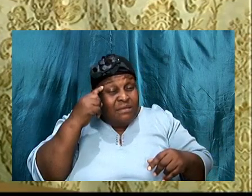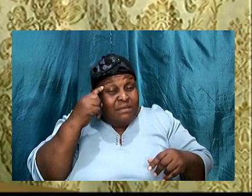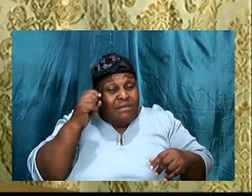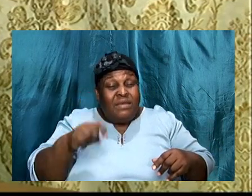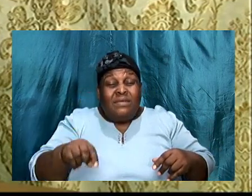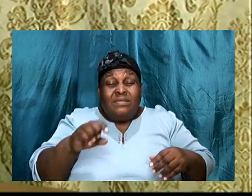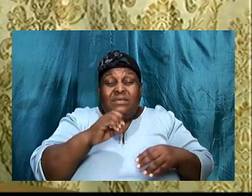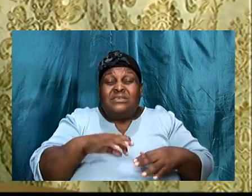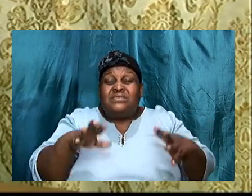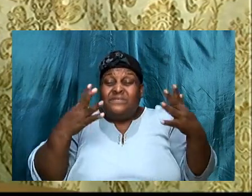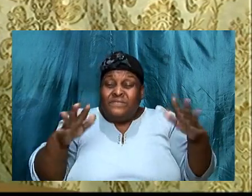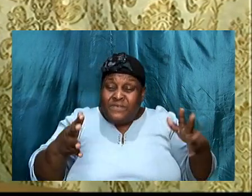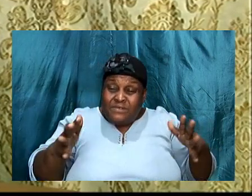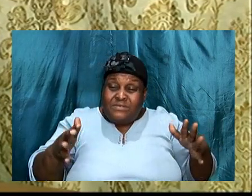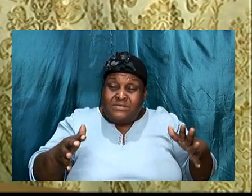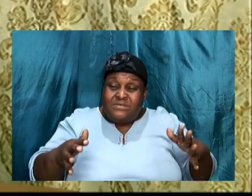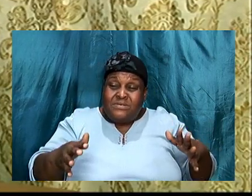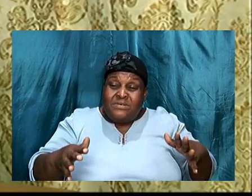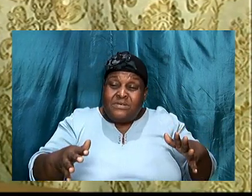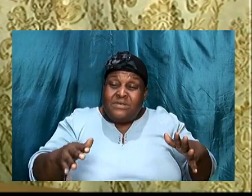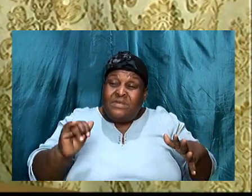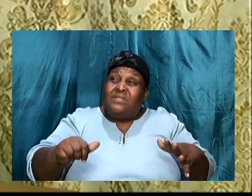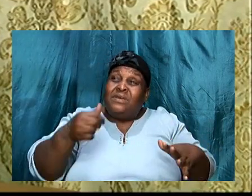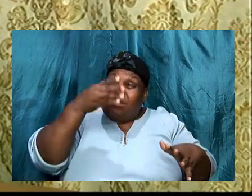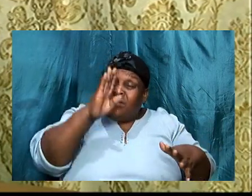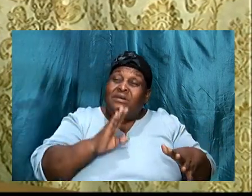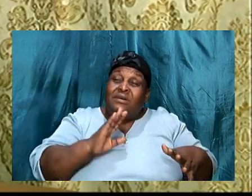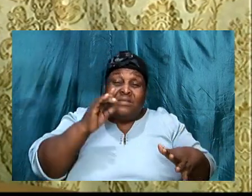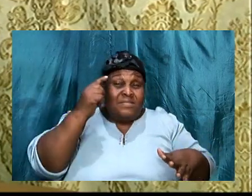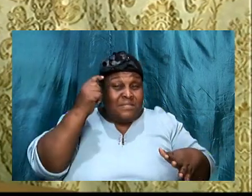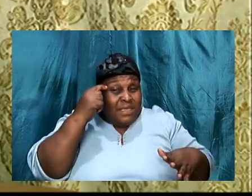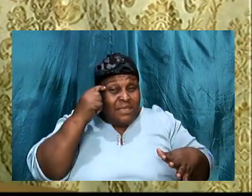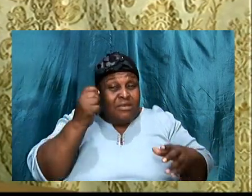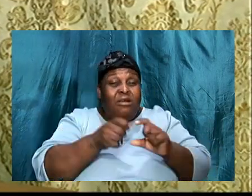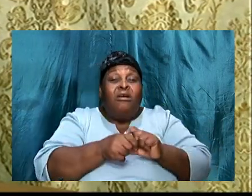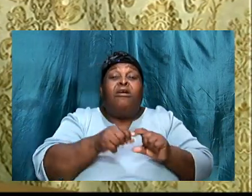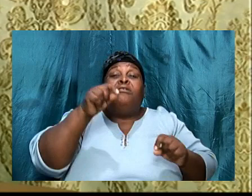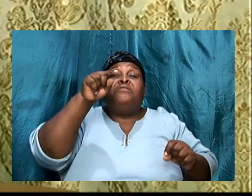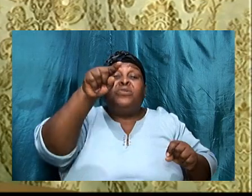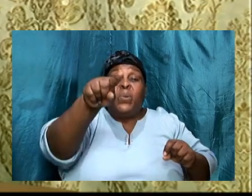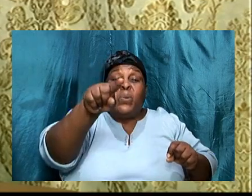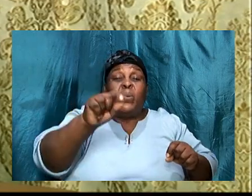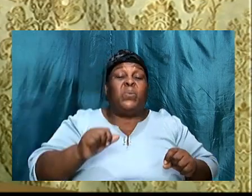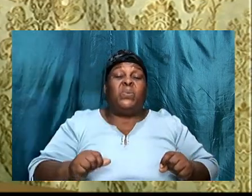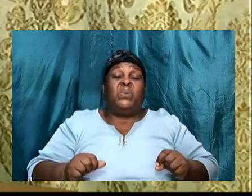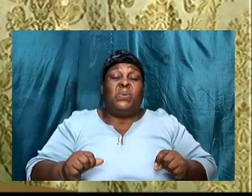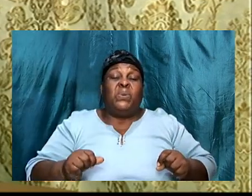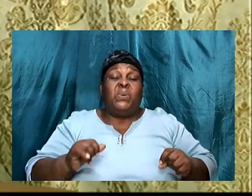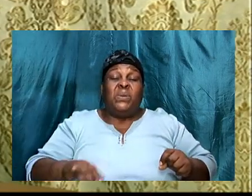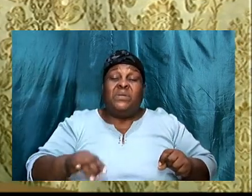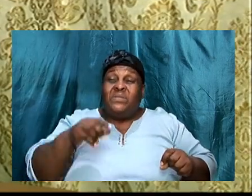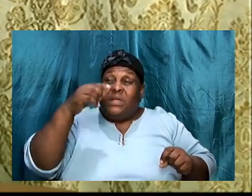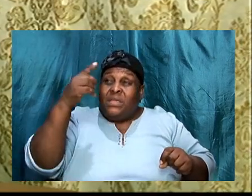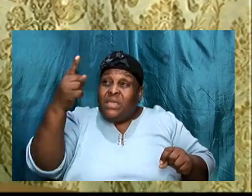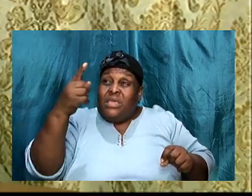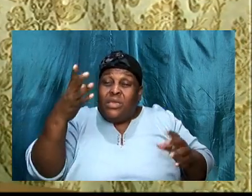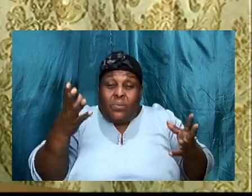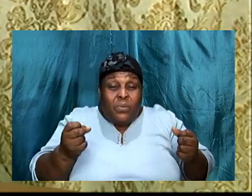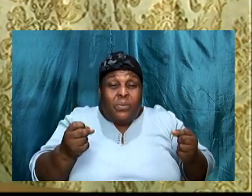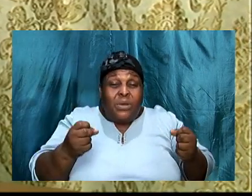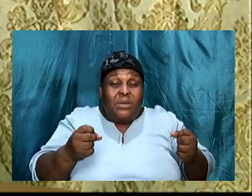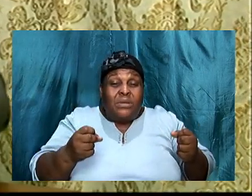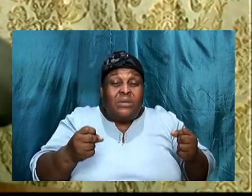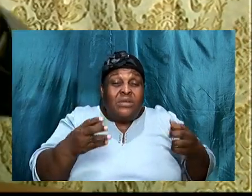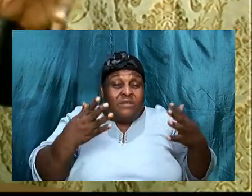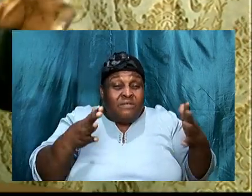about, is the end, that he thinks, of, that he desires, for you. This end,